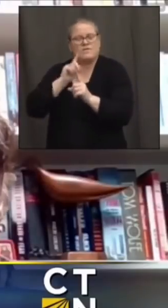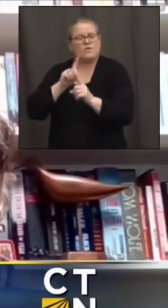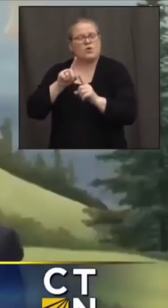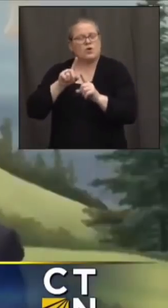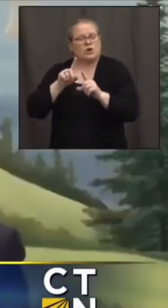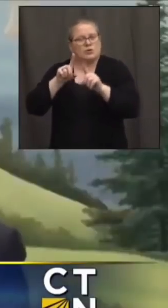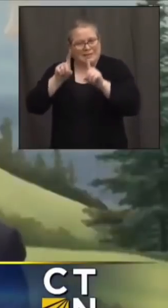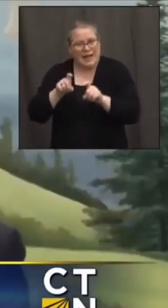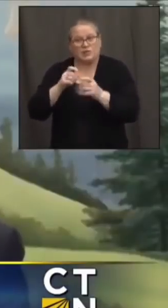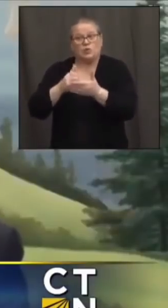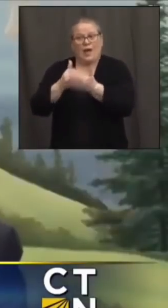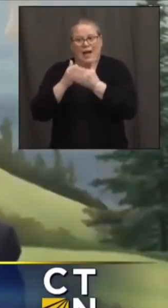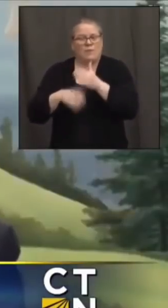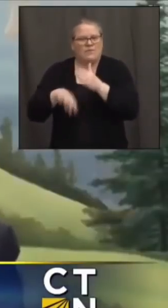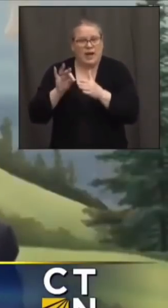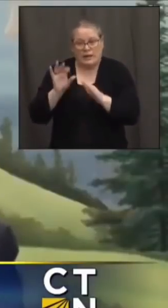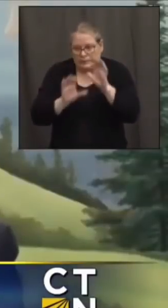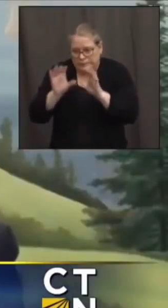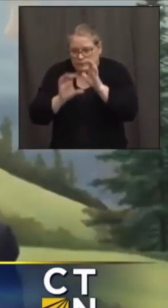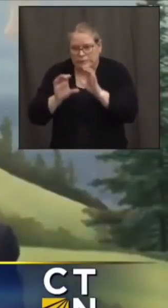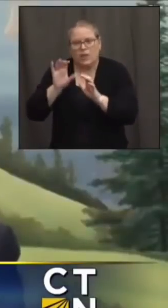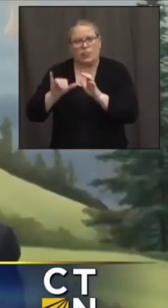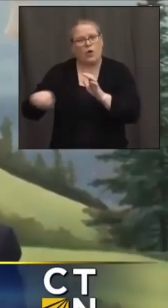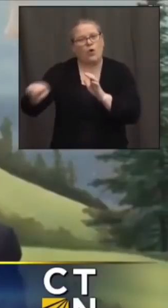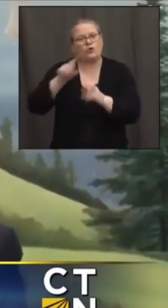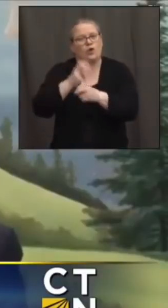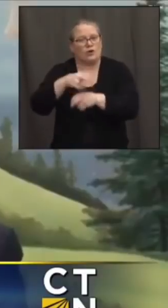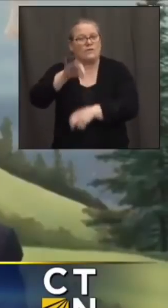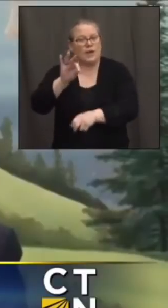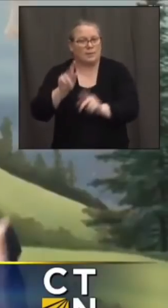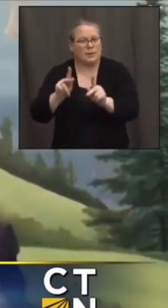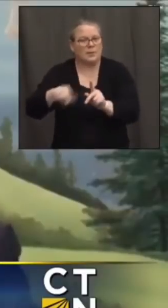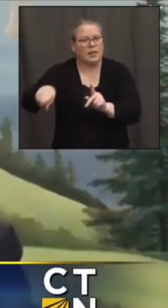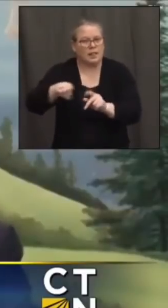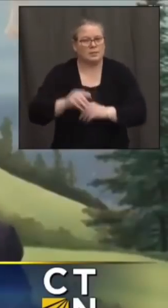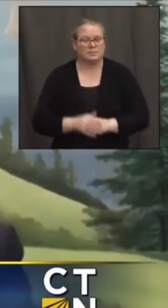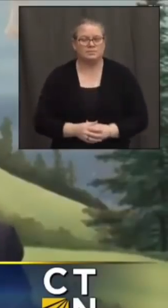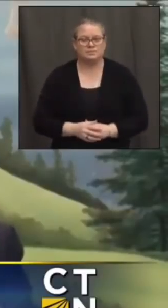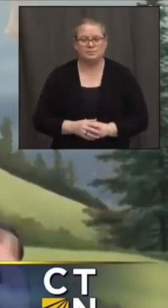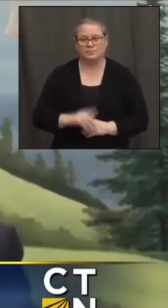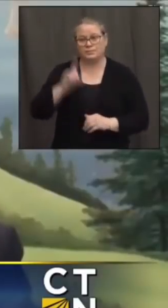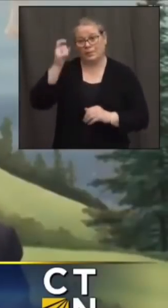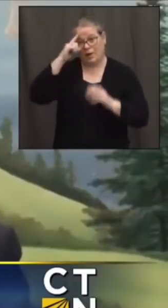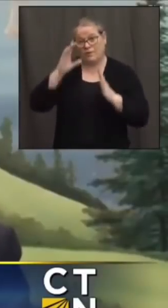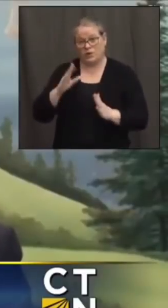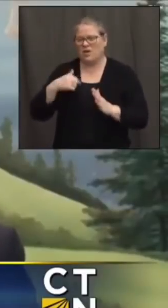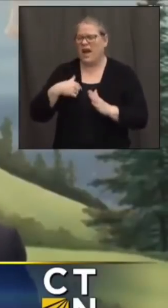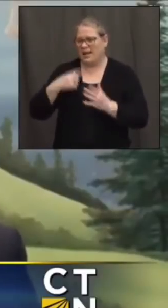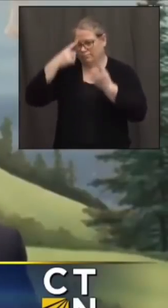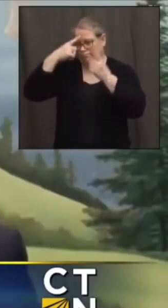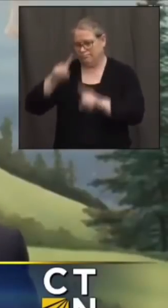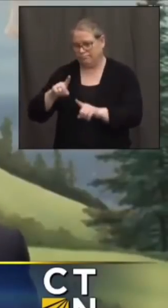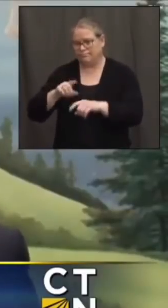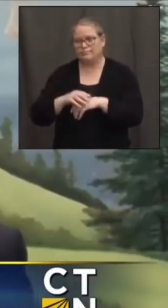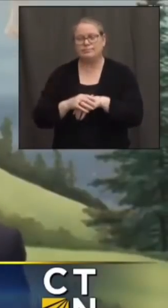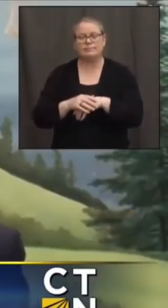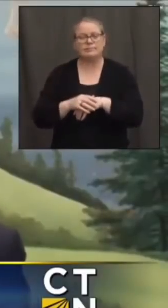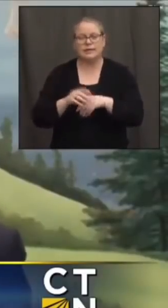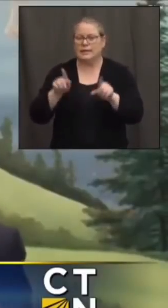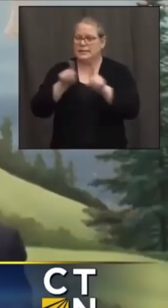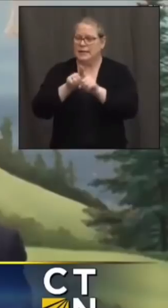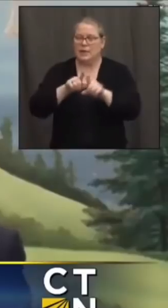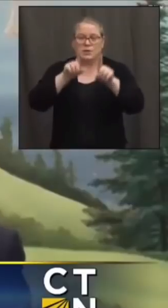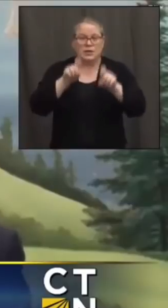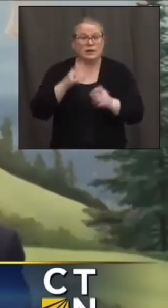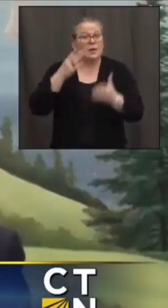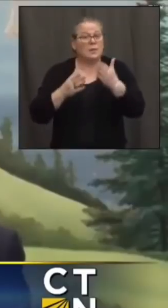um i just amplify on that just like we learned with the testing um often the worried will come and come to you very easily or folks have a